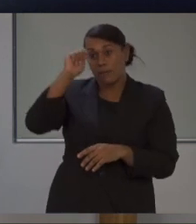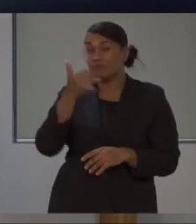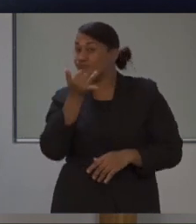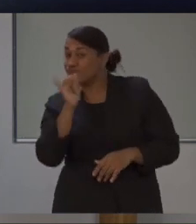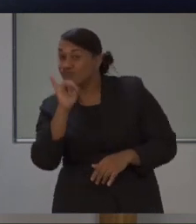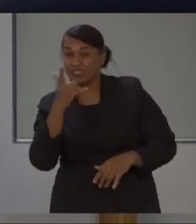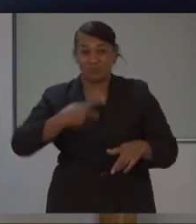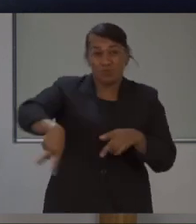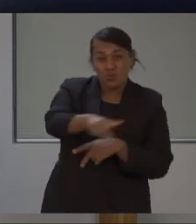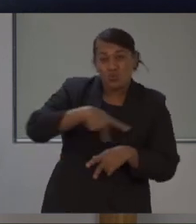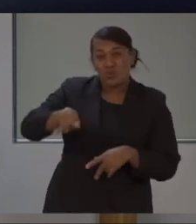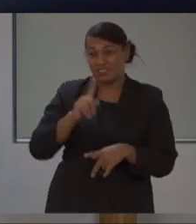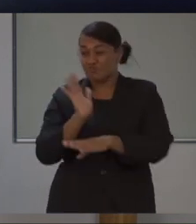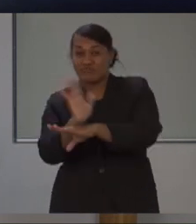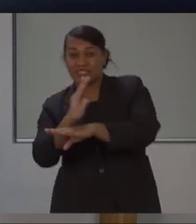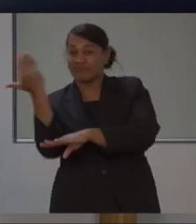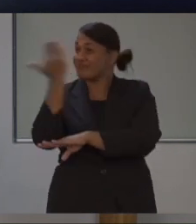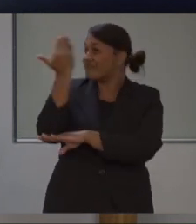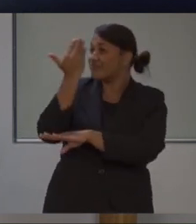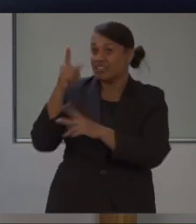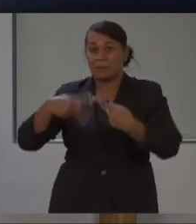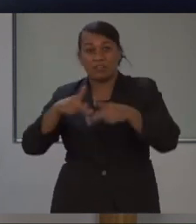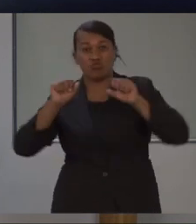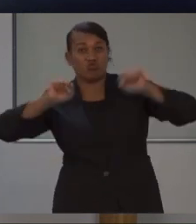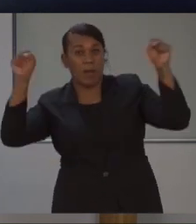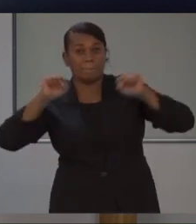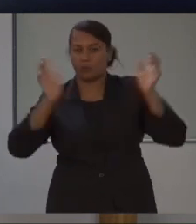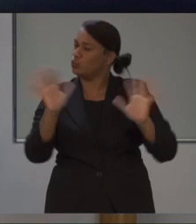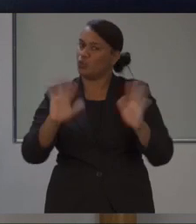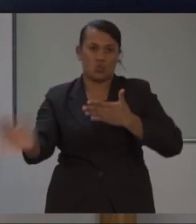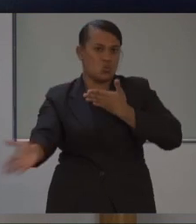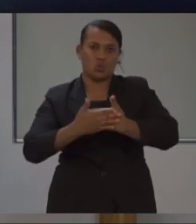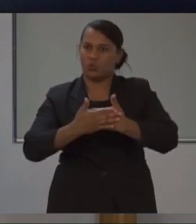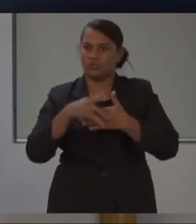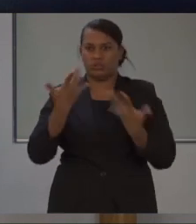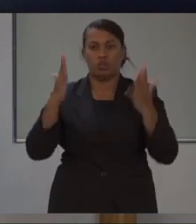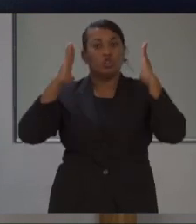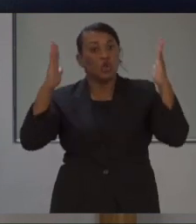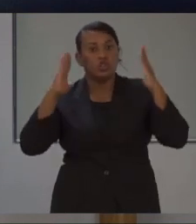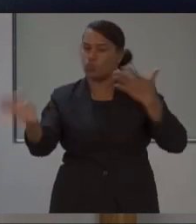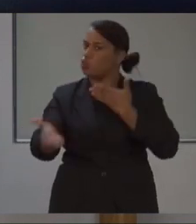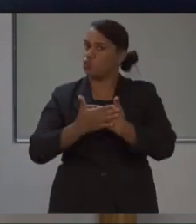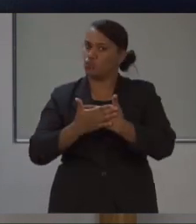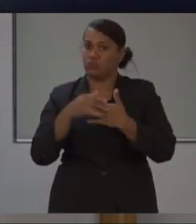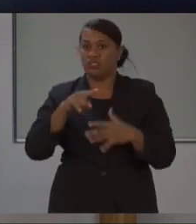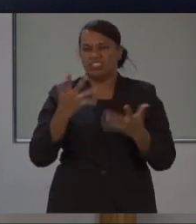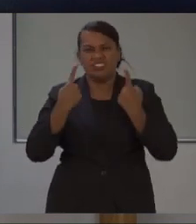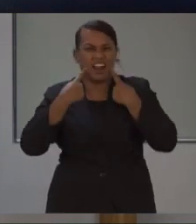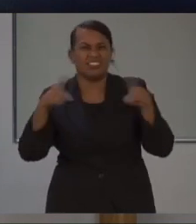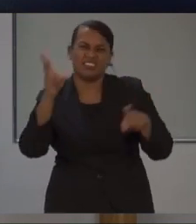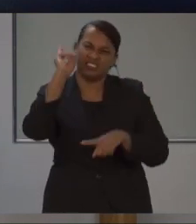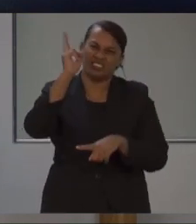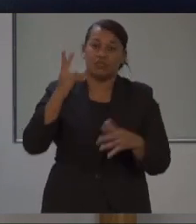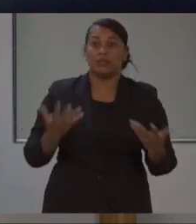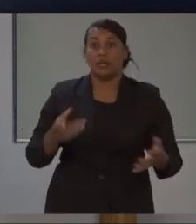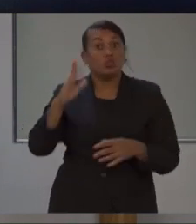to remain closed. Houses of worship as well will remain closed until further notice. Our schools will remain